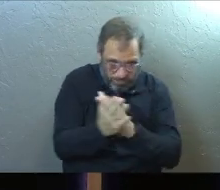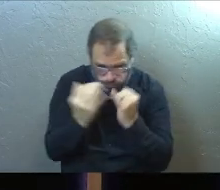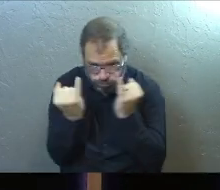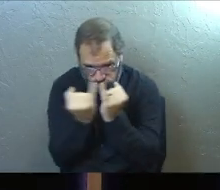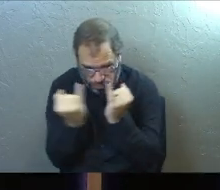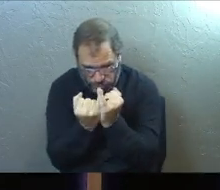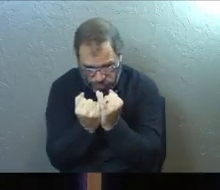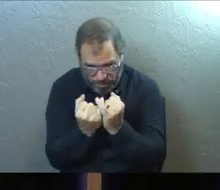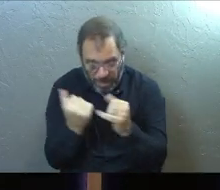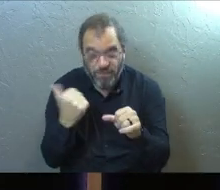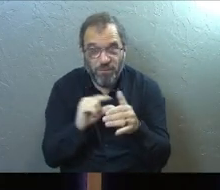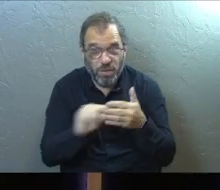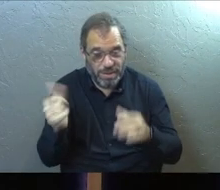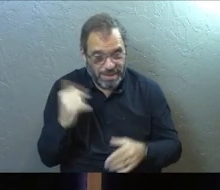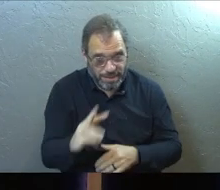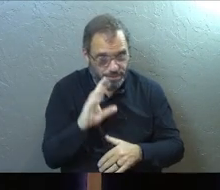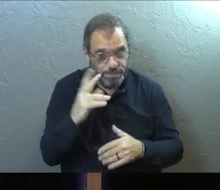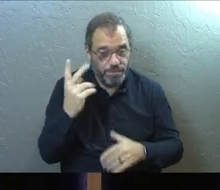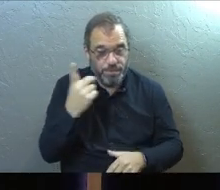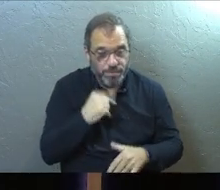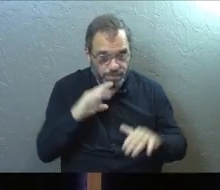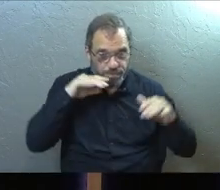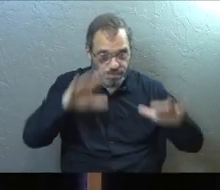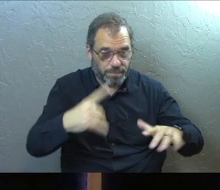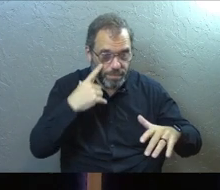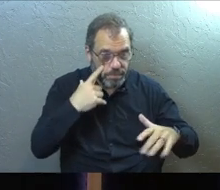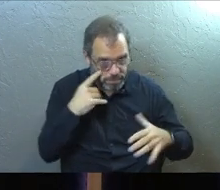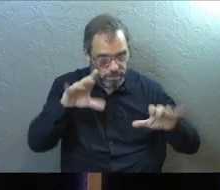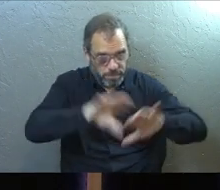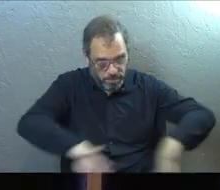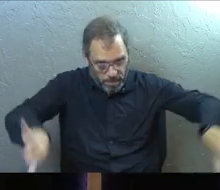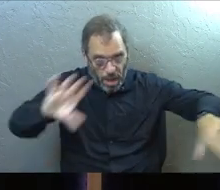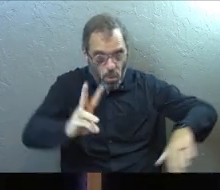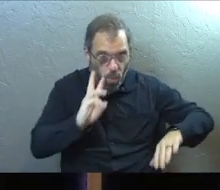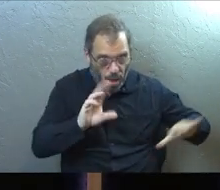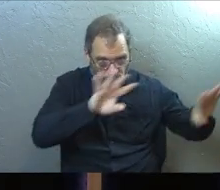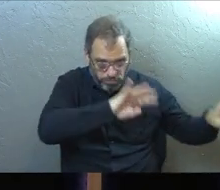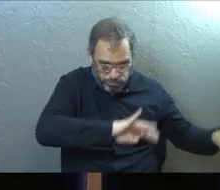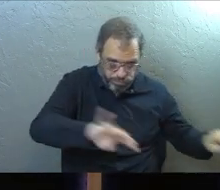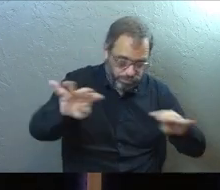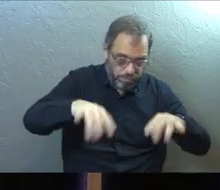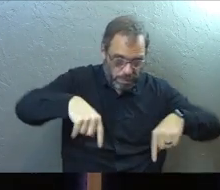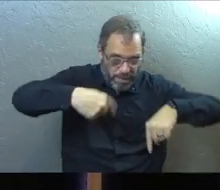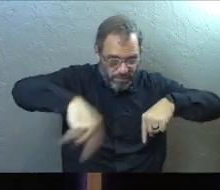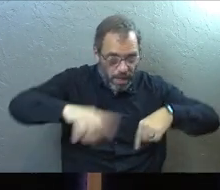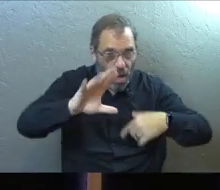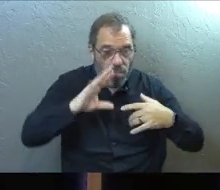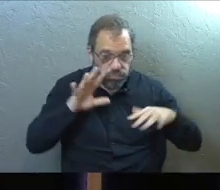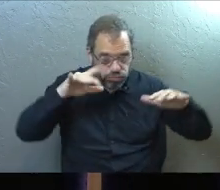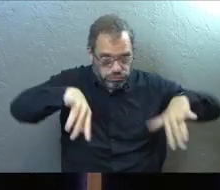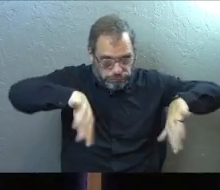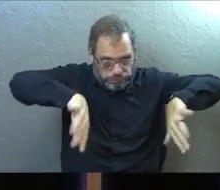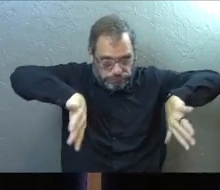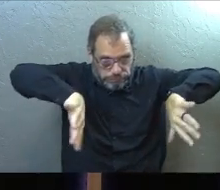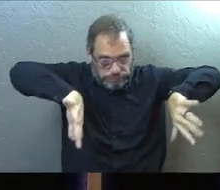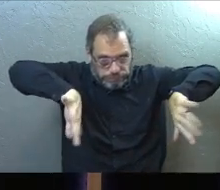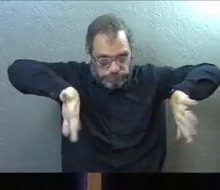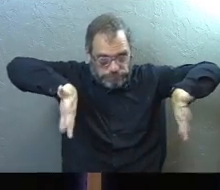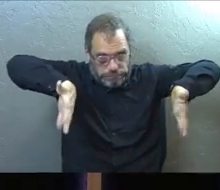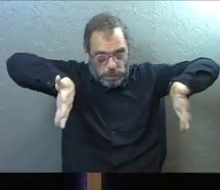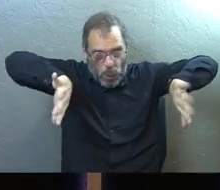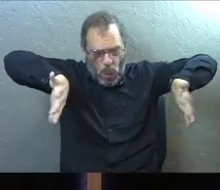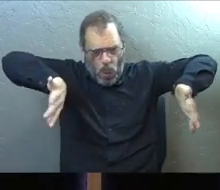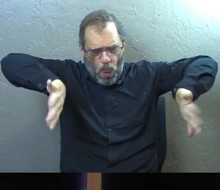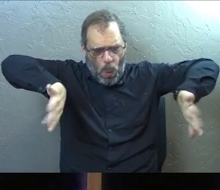great moment of God. Verse 16, when the red sea saw you, O God, its waters looked and trembled. The sea quaked to its very